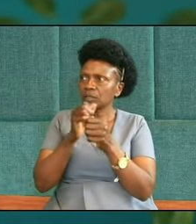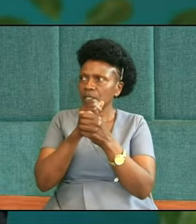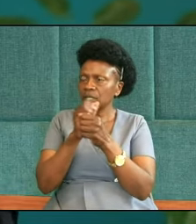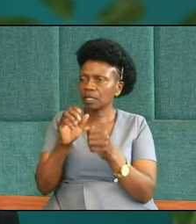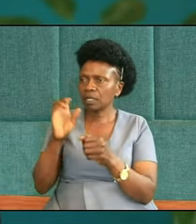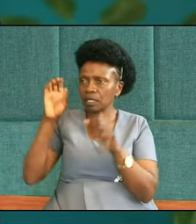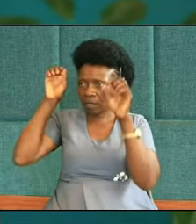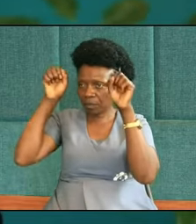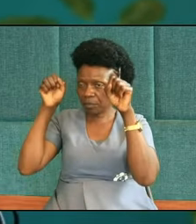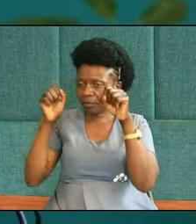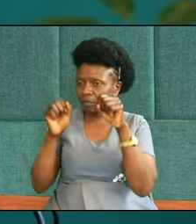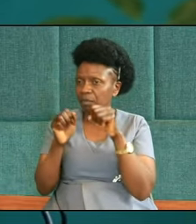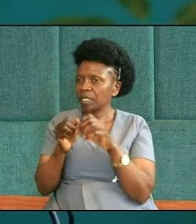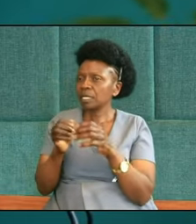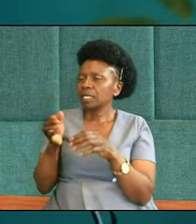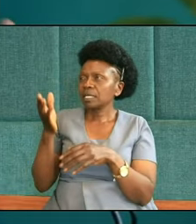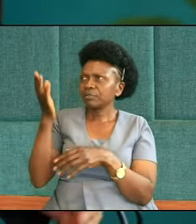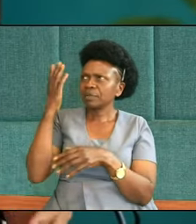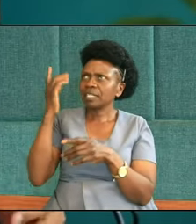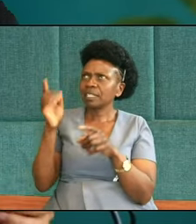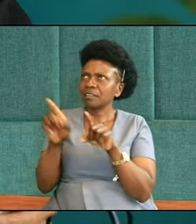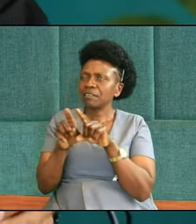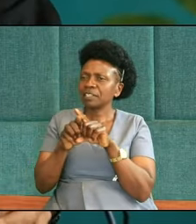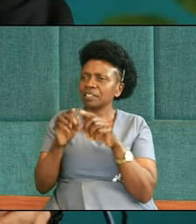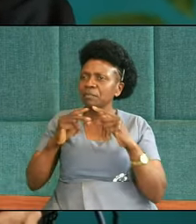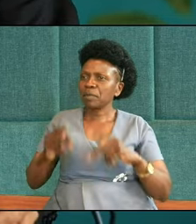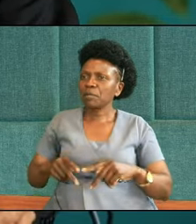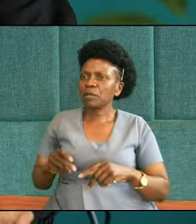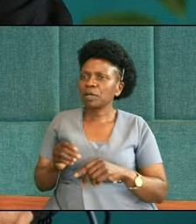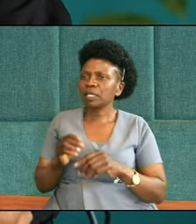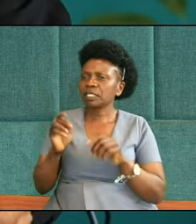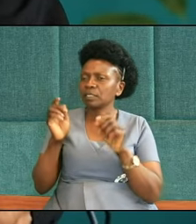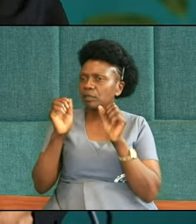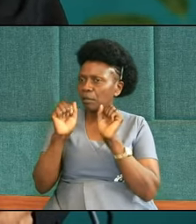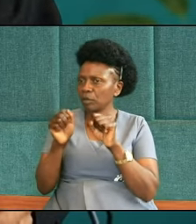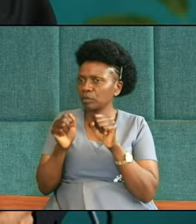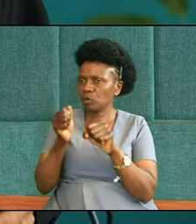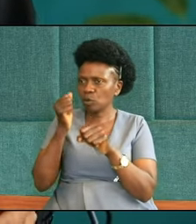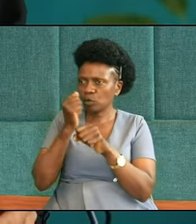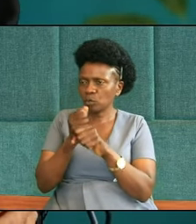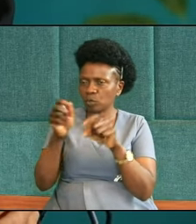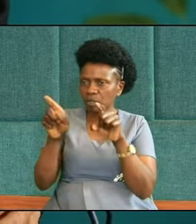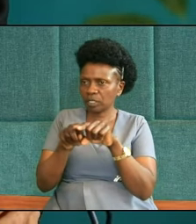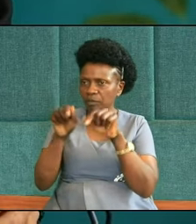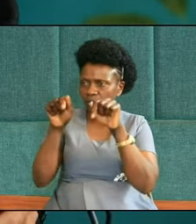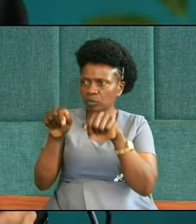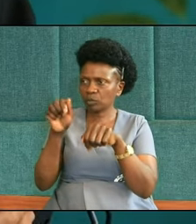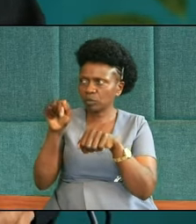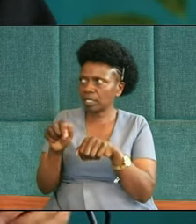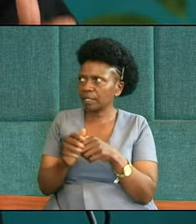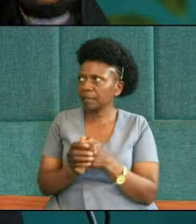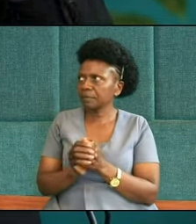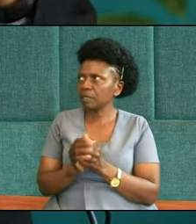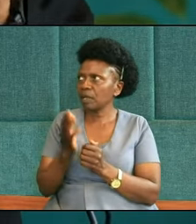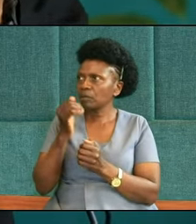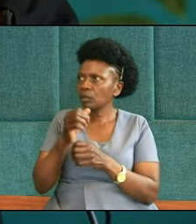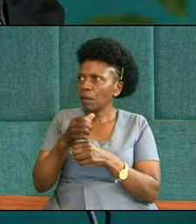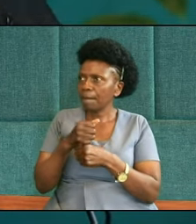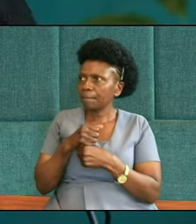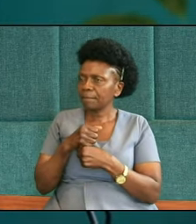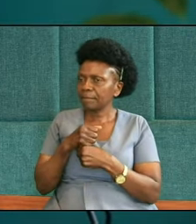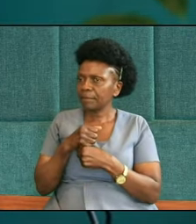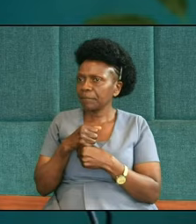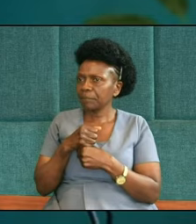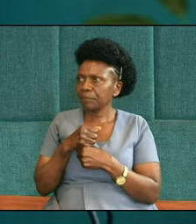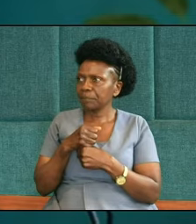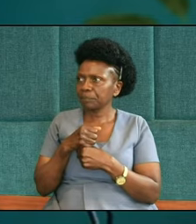do that for you, and of course, my final appeal here, does anyone want to make a deep